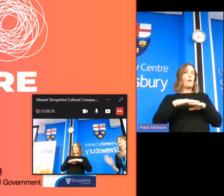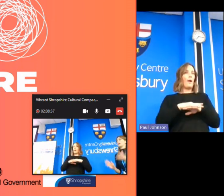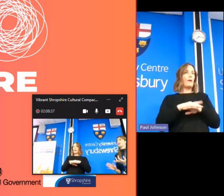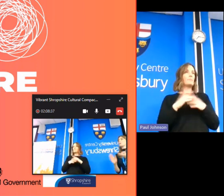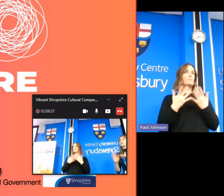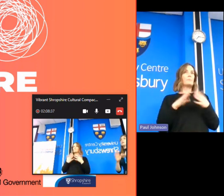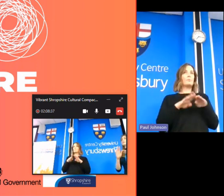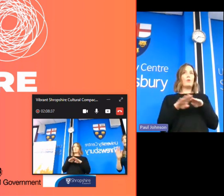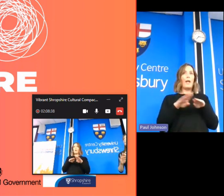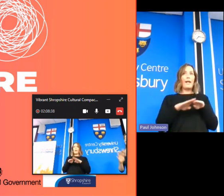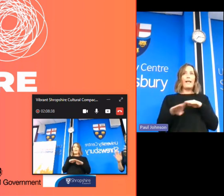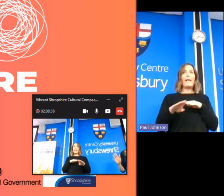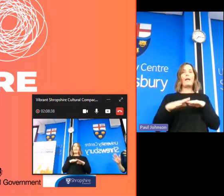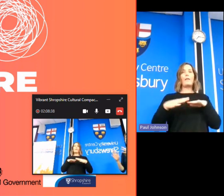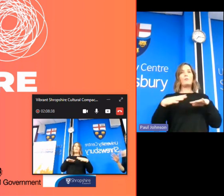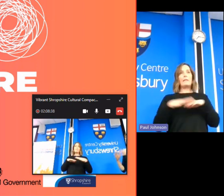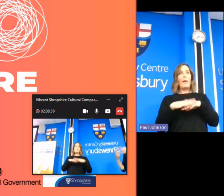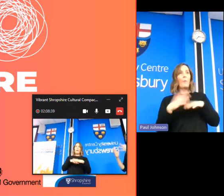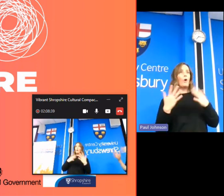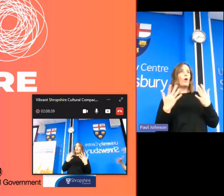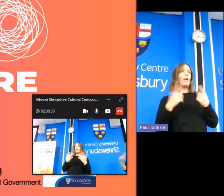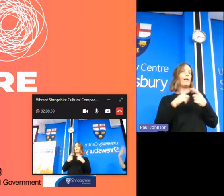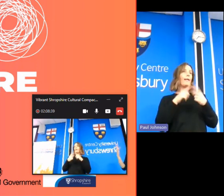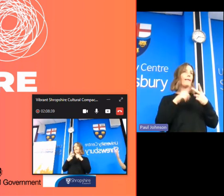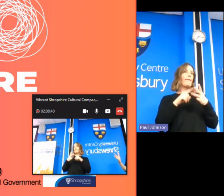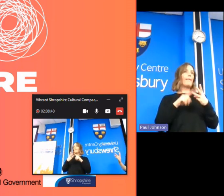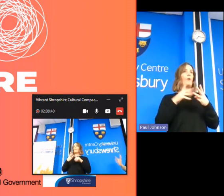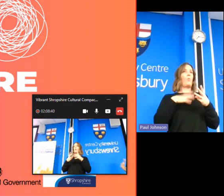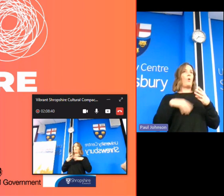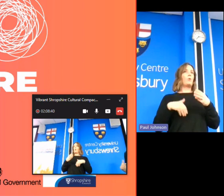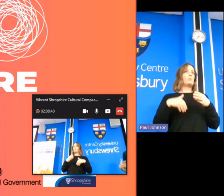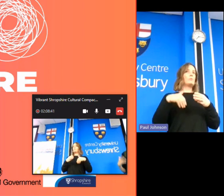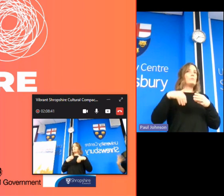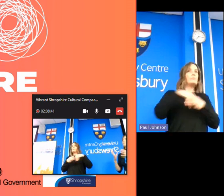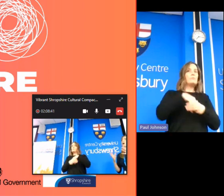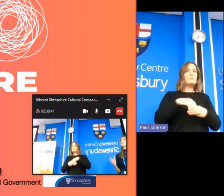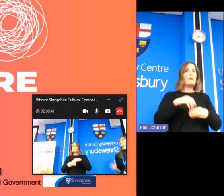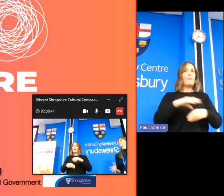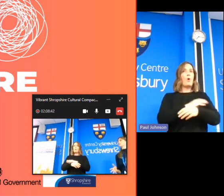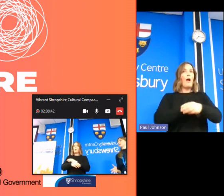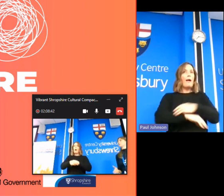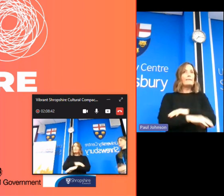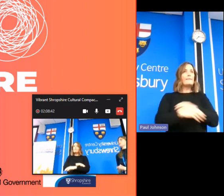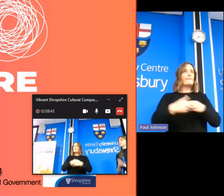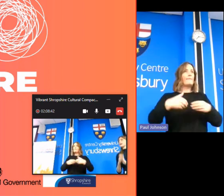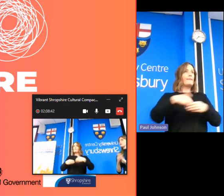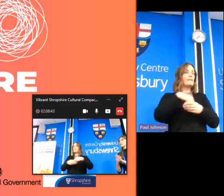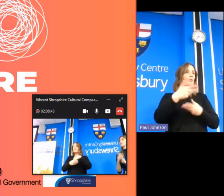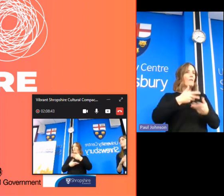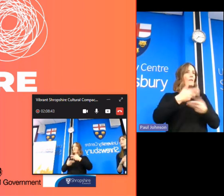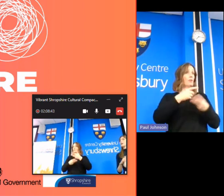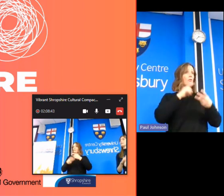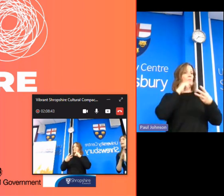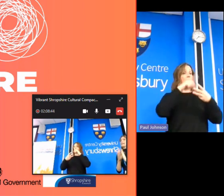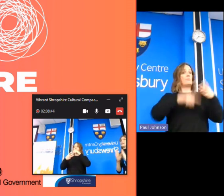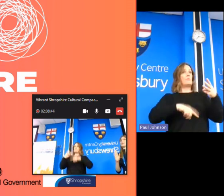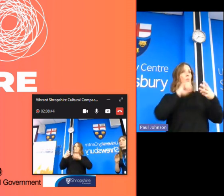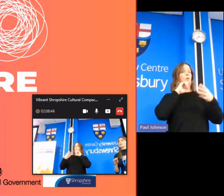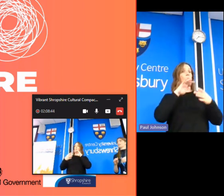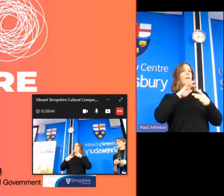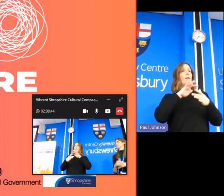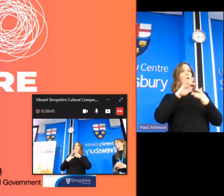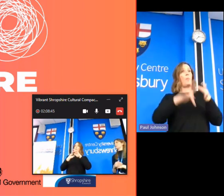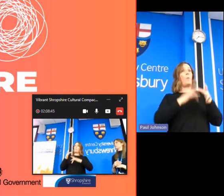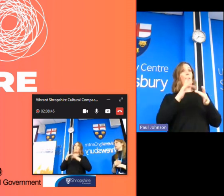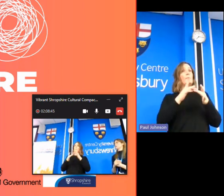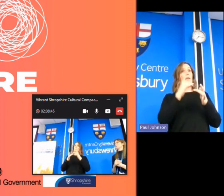is training whether it is networking whether it is you want to play more of an active role and be a part of the conversation so that's on the website and it's